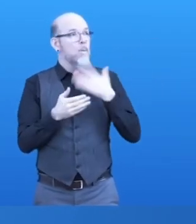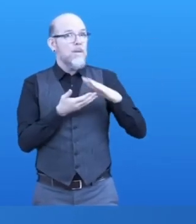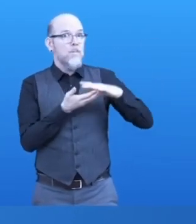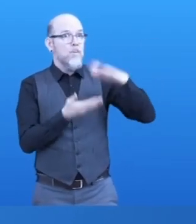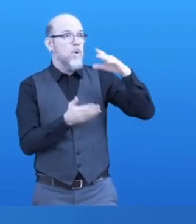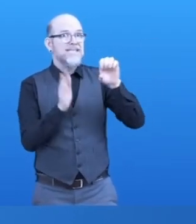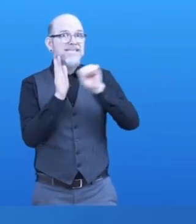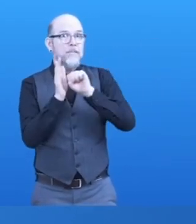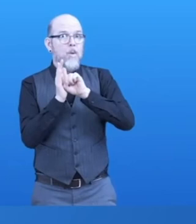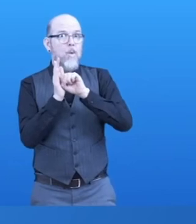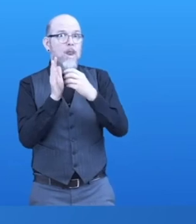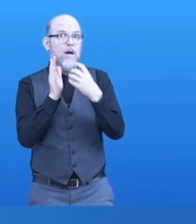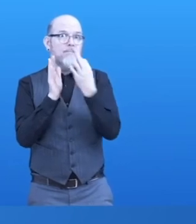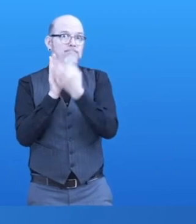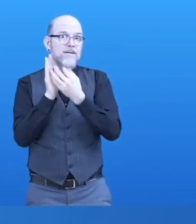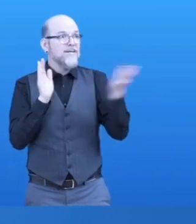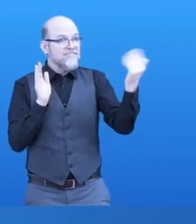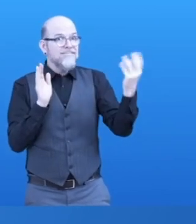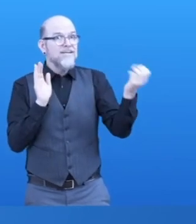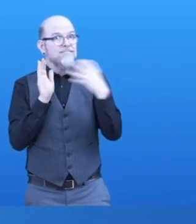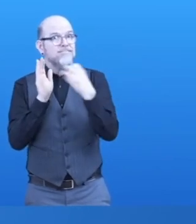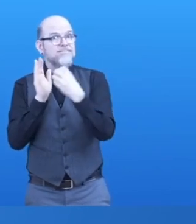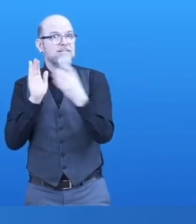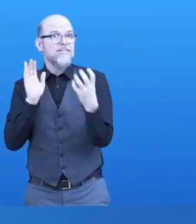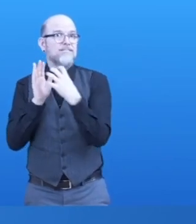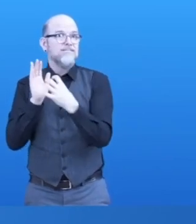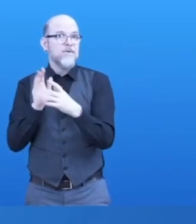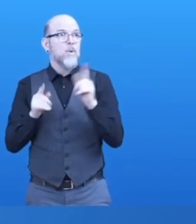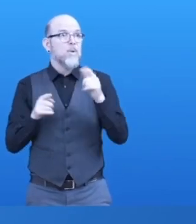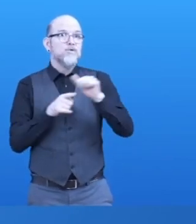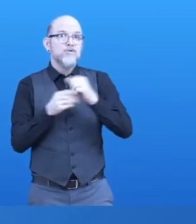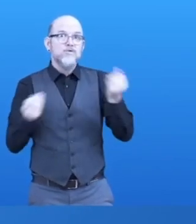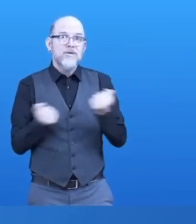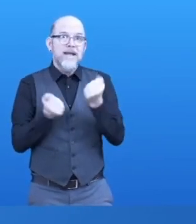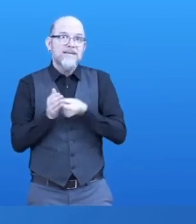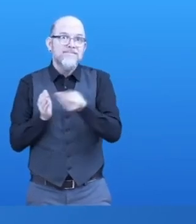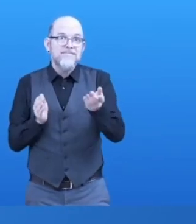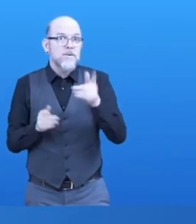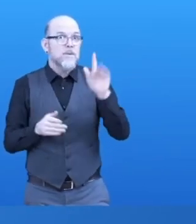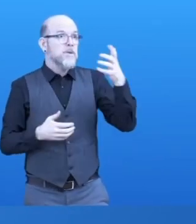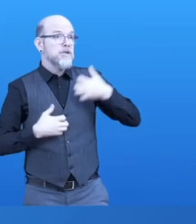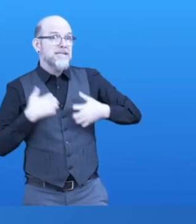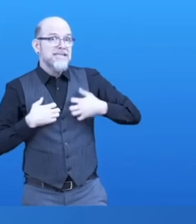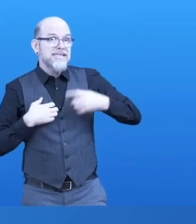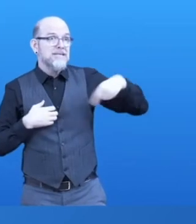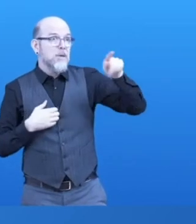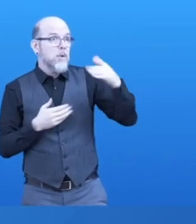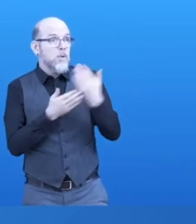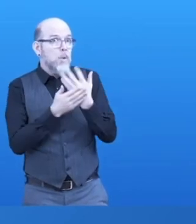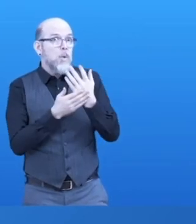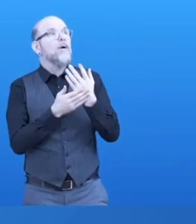who would like to disseminate tools and training, who are interested in adding symbols to existing projects. And to